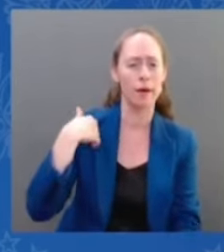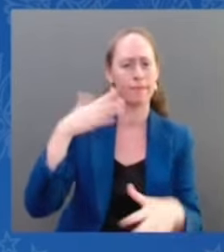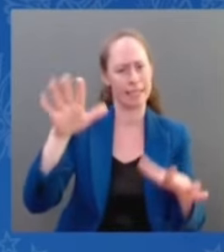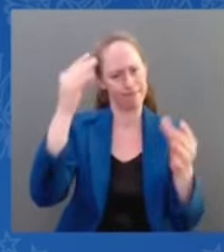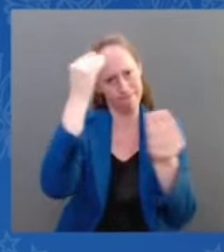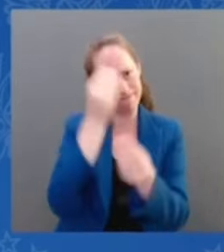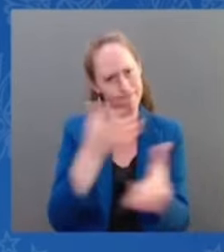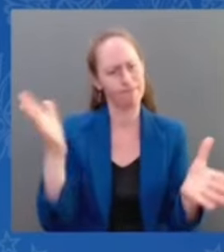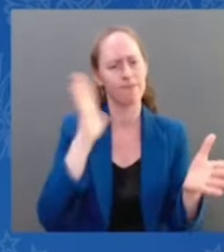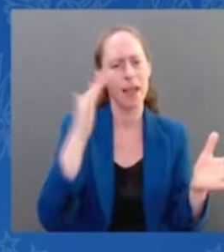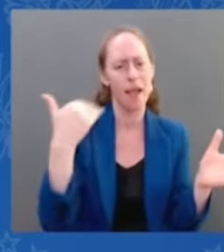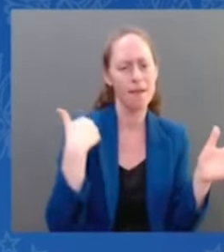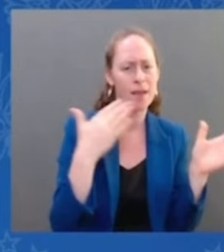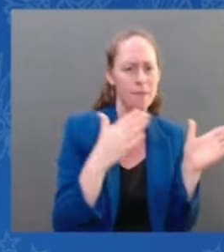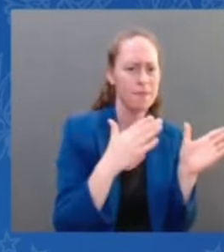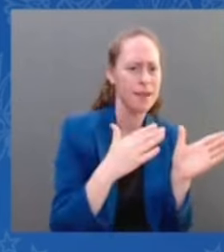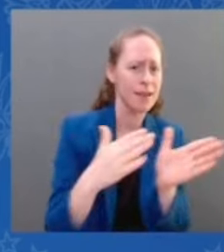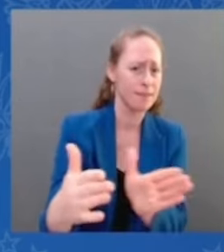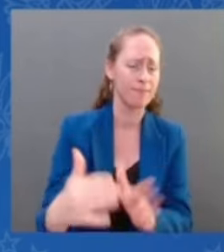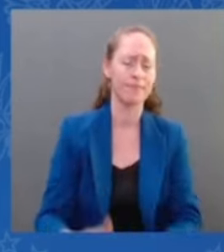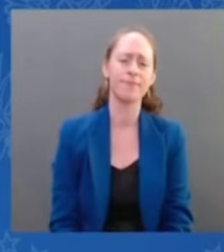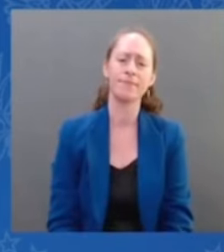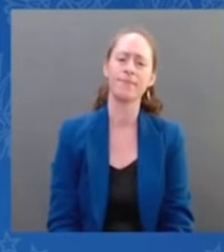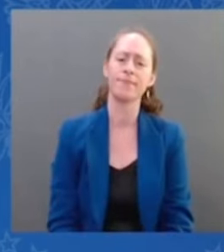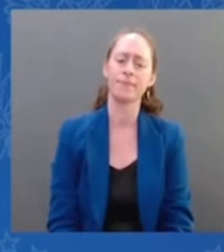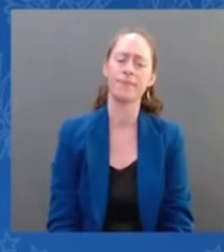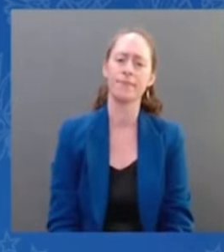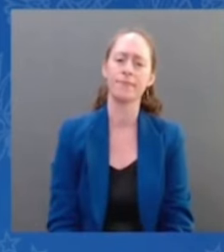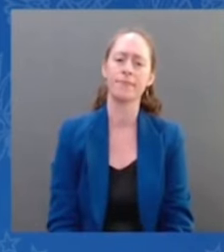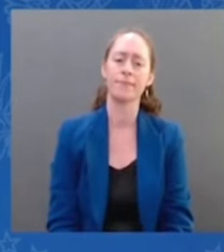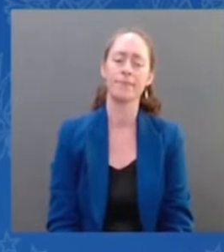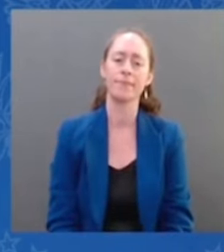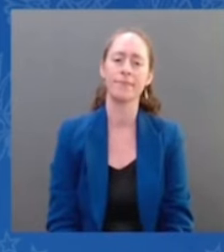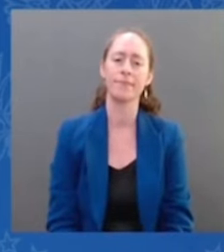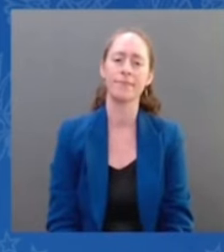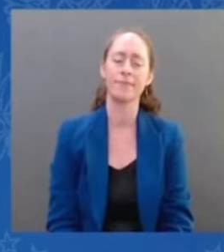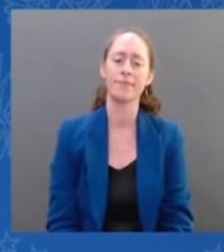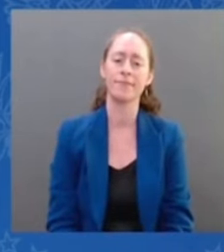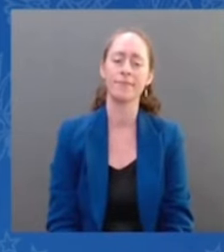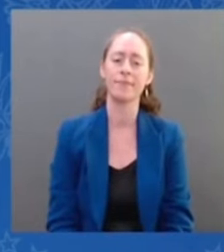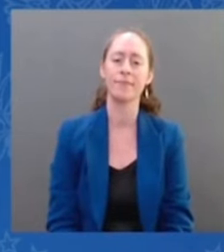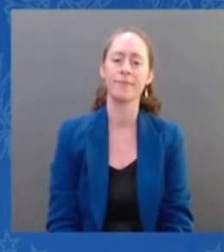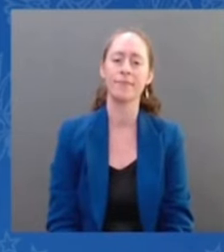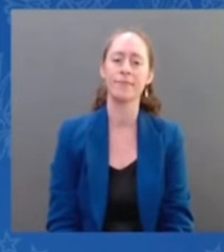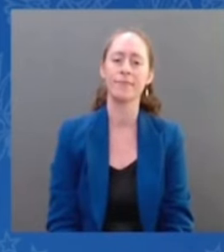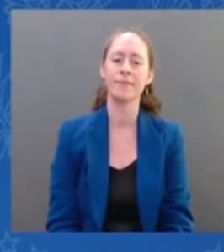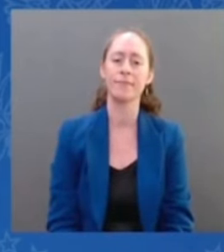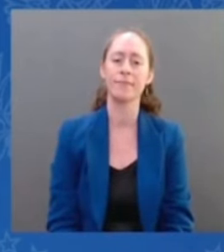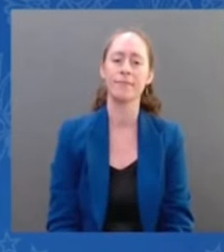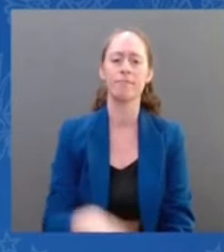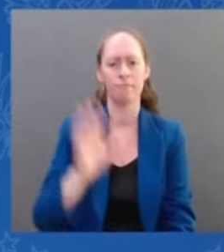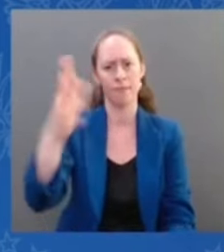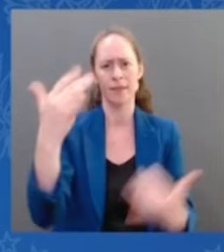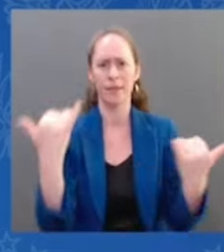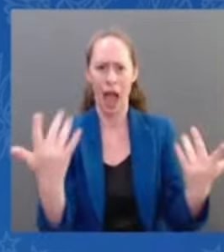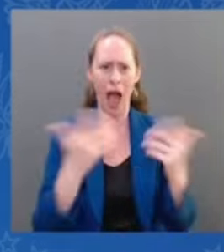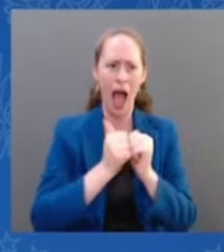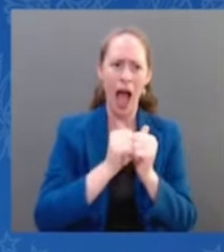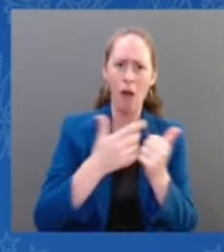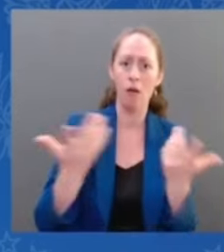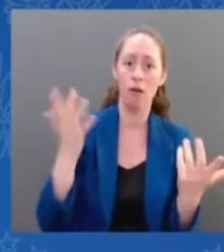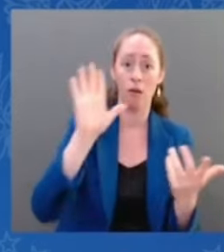that right for women in this country is by voting, by exercising the power at the ballot box. Let me explain.